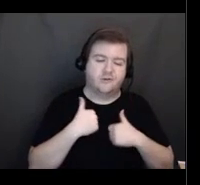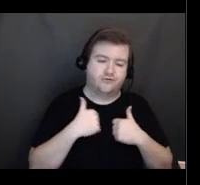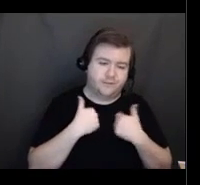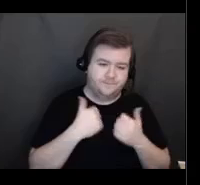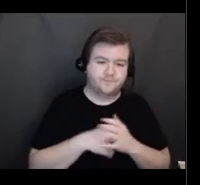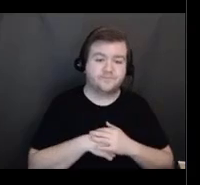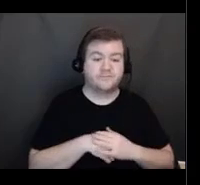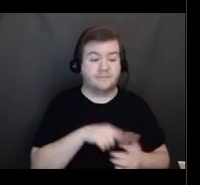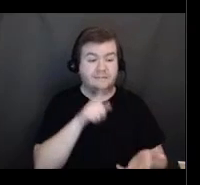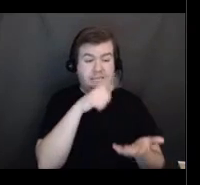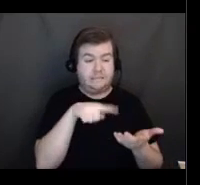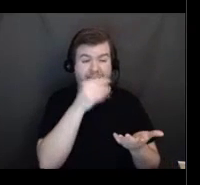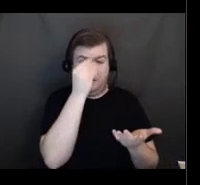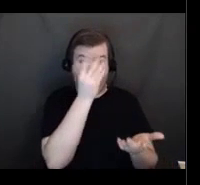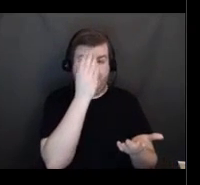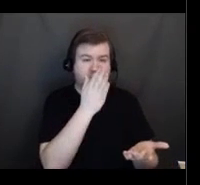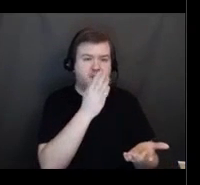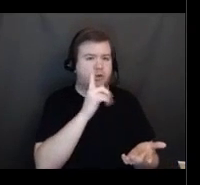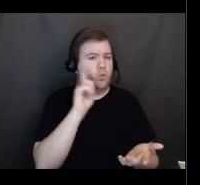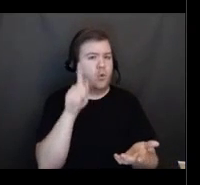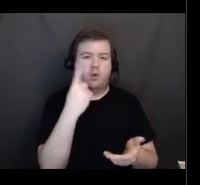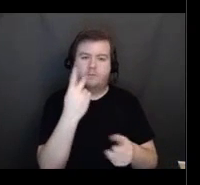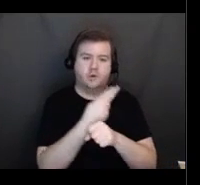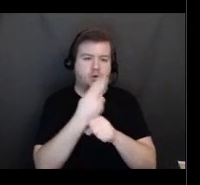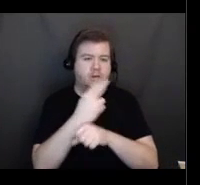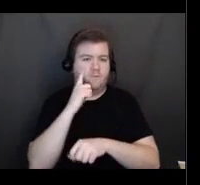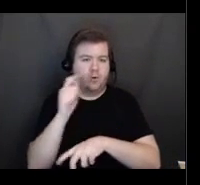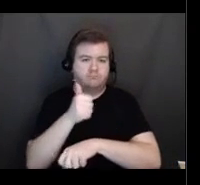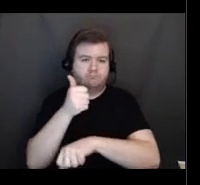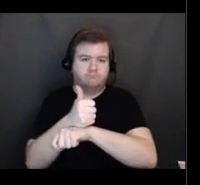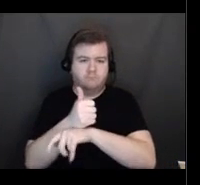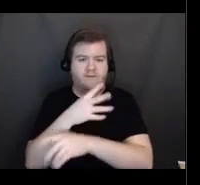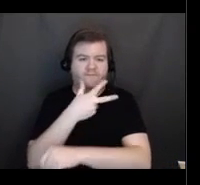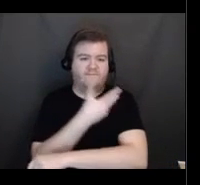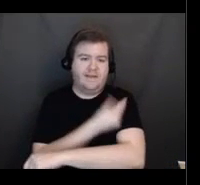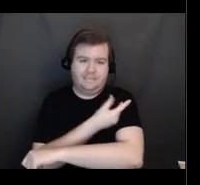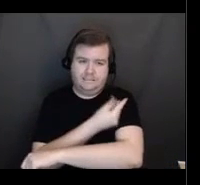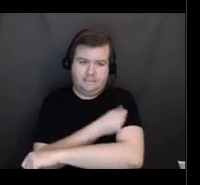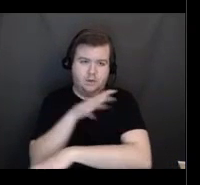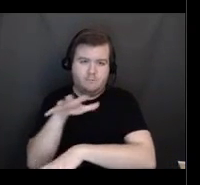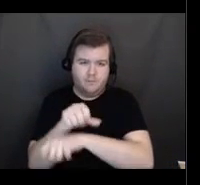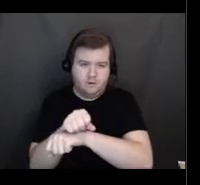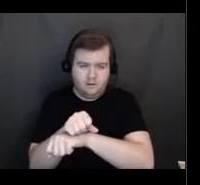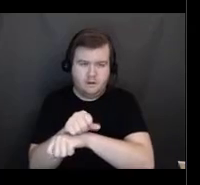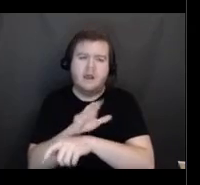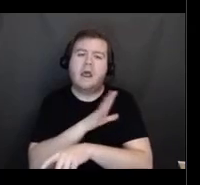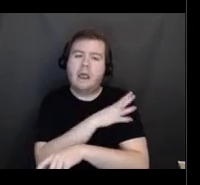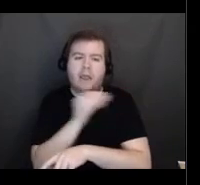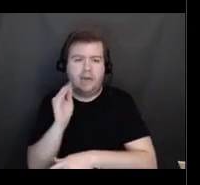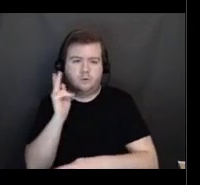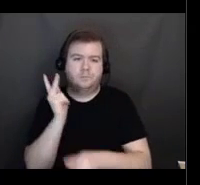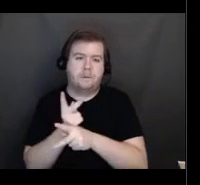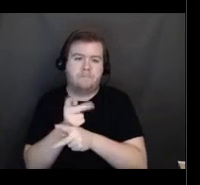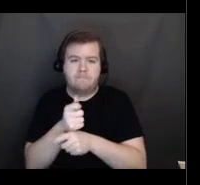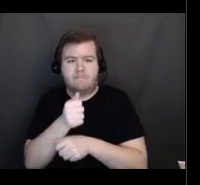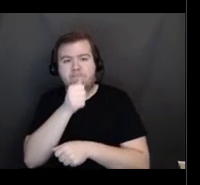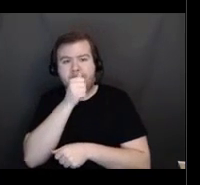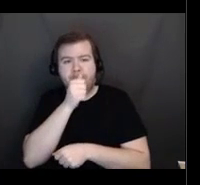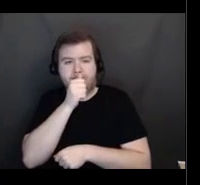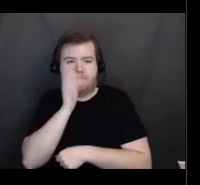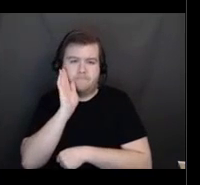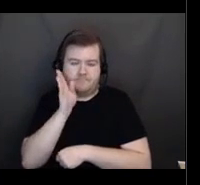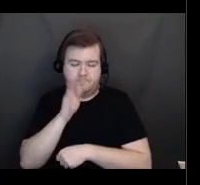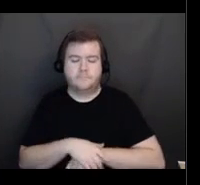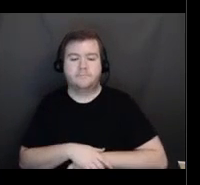vaccine and will be kept private. So the email address is